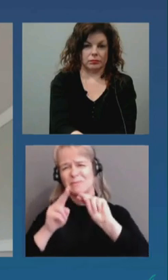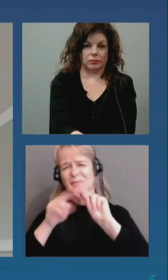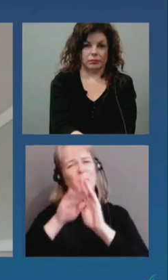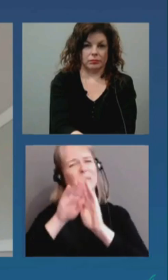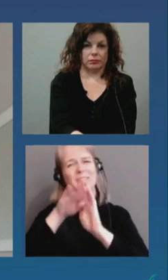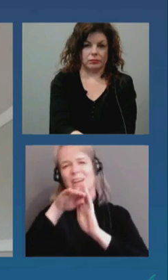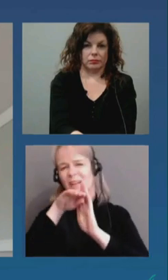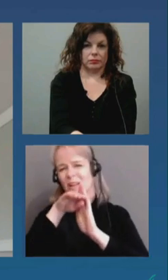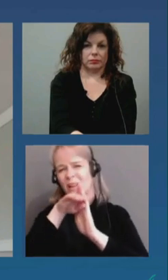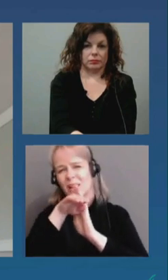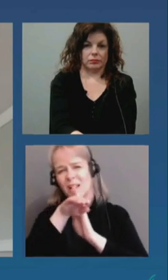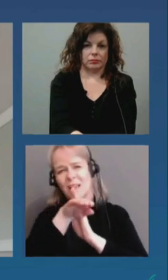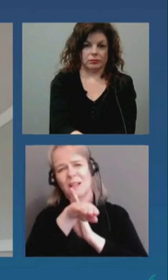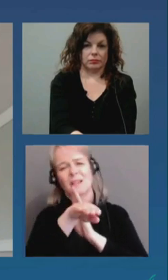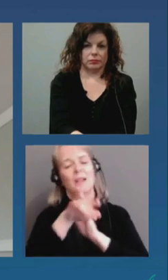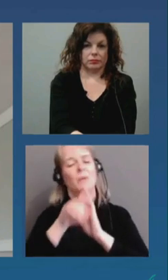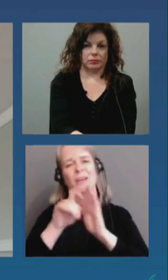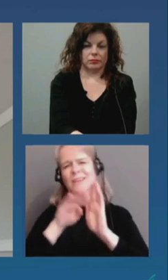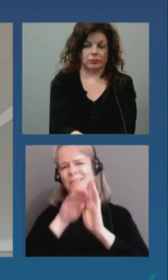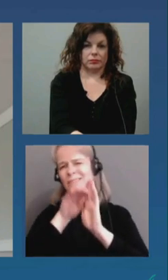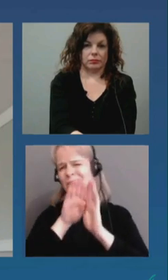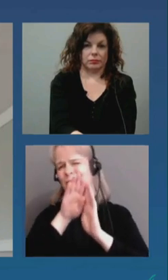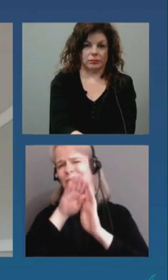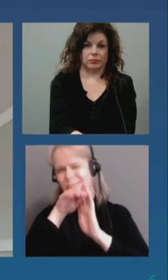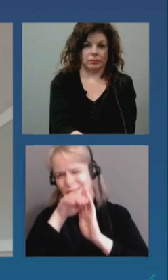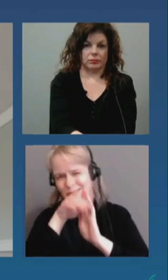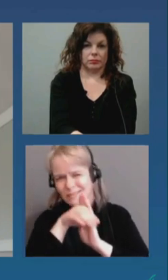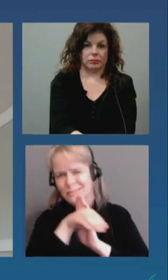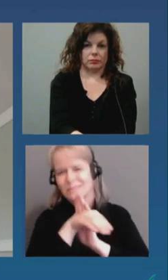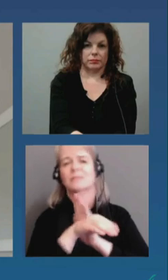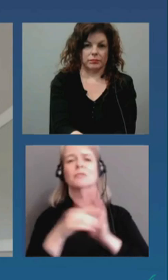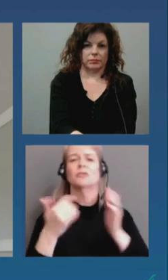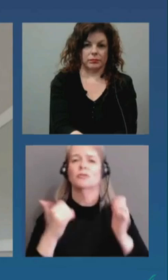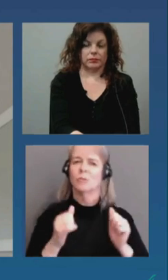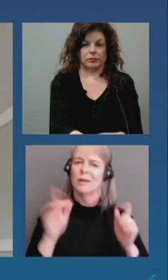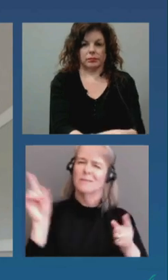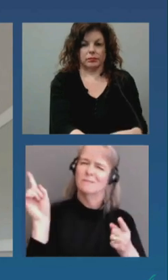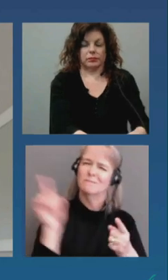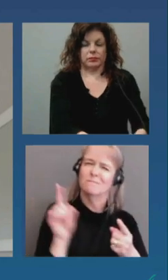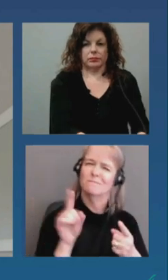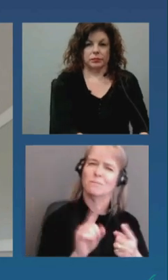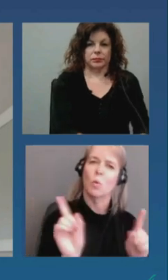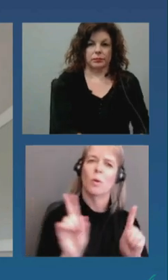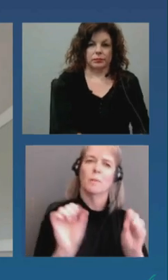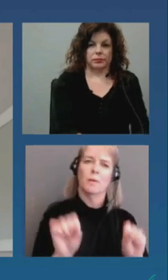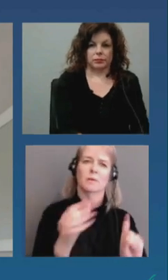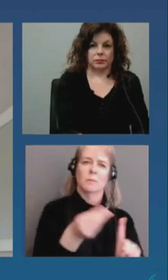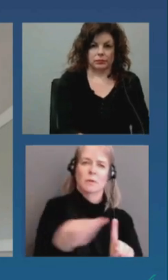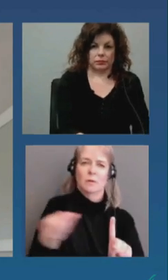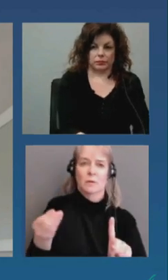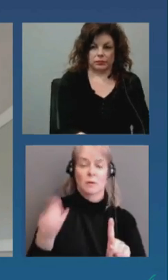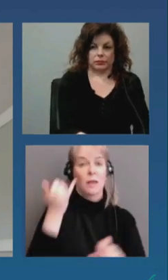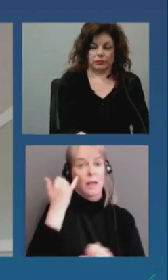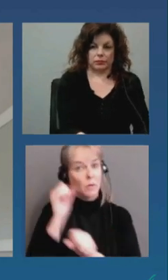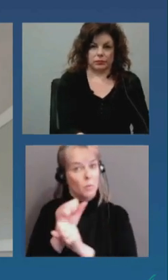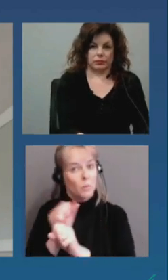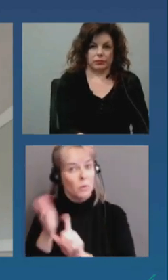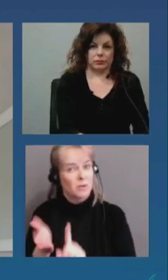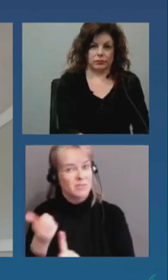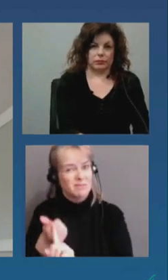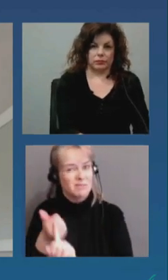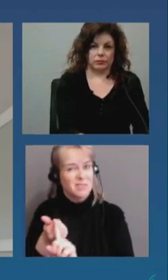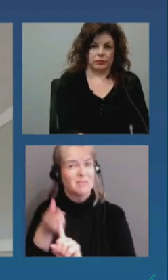every opportunity for transmission. And of course, workers that are affected need to have access to financial supports.